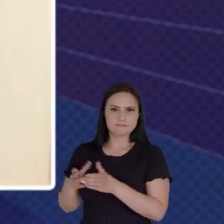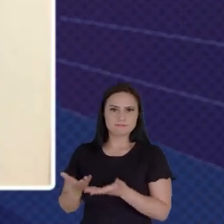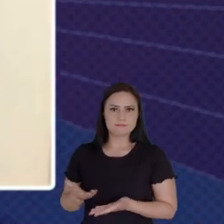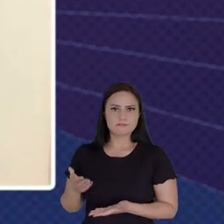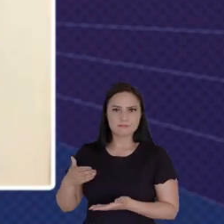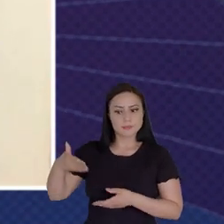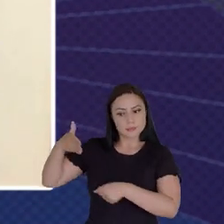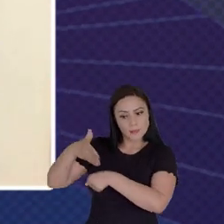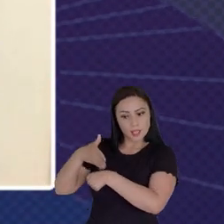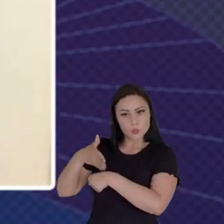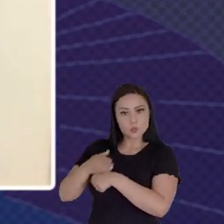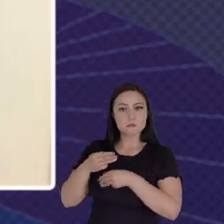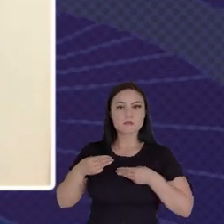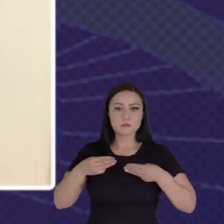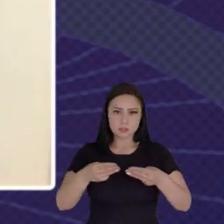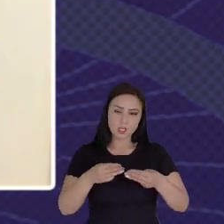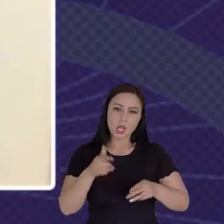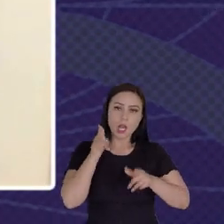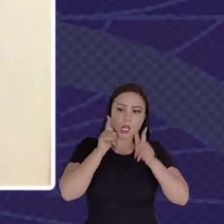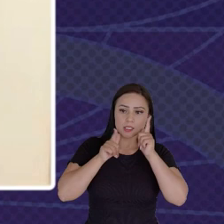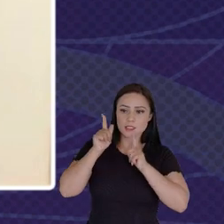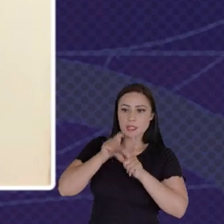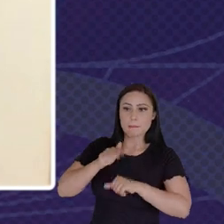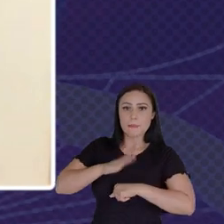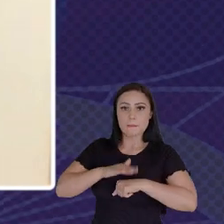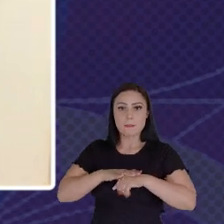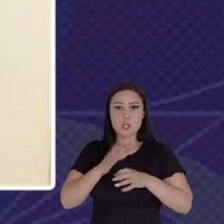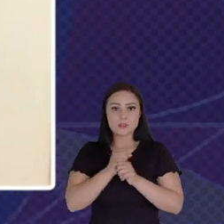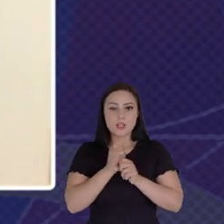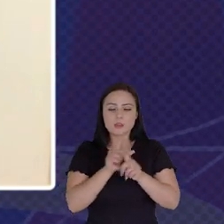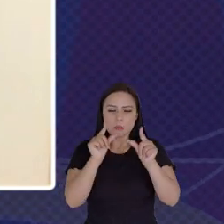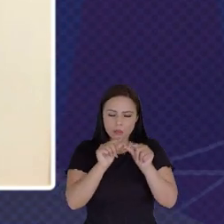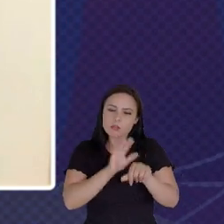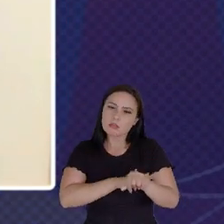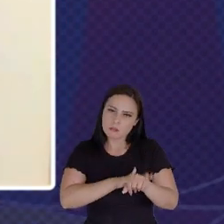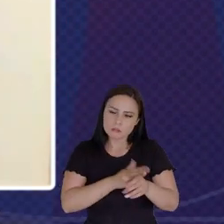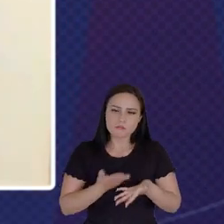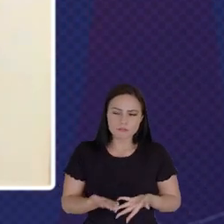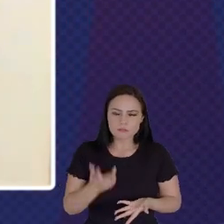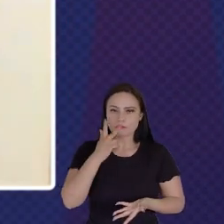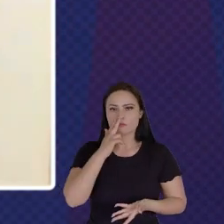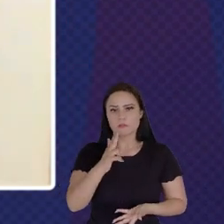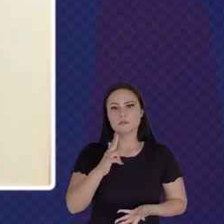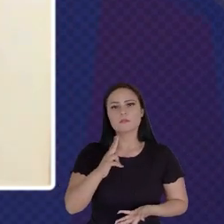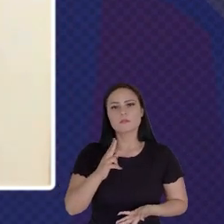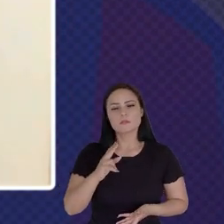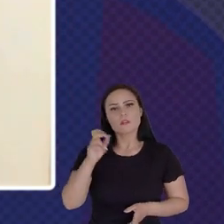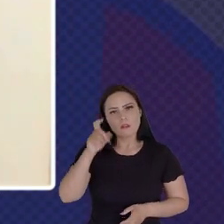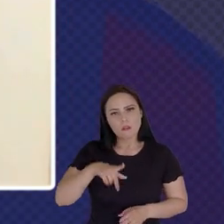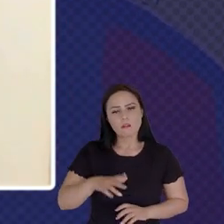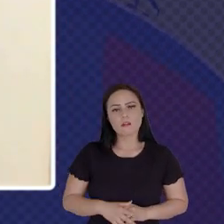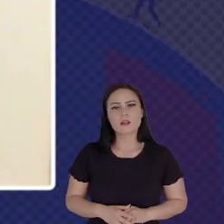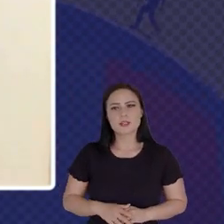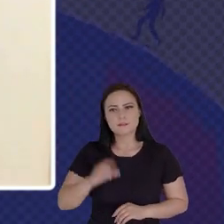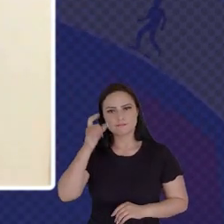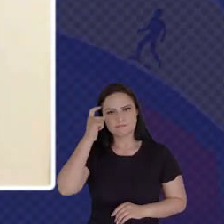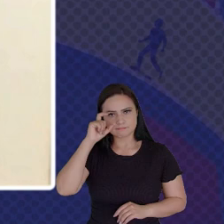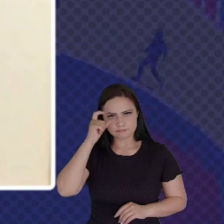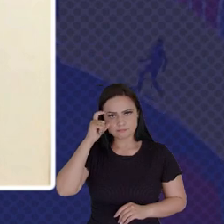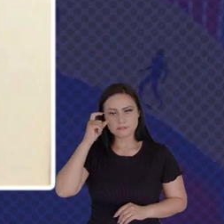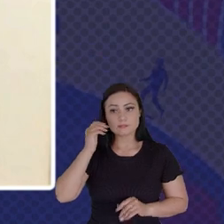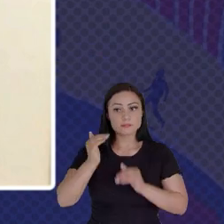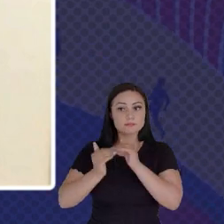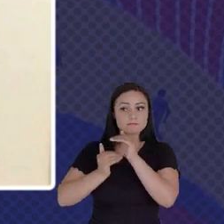They Are Able To Achieve More In Less Time So I Think It Is Very Necessary For You To When You're Creating